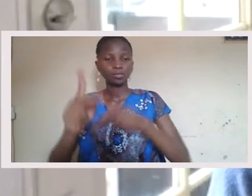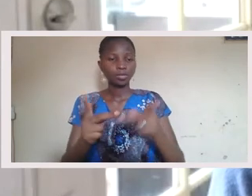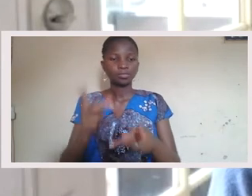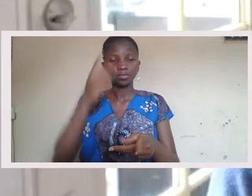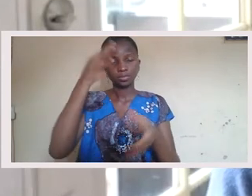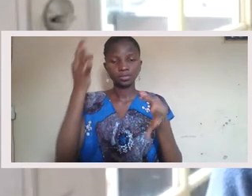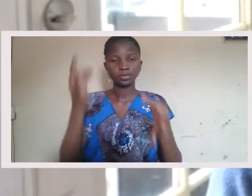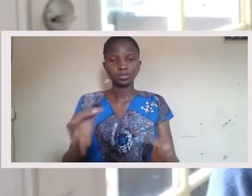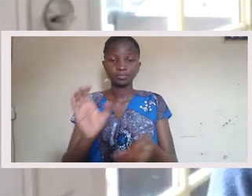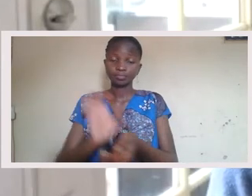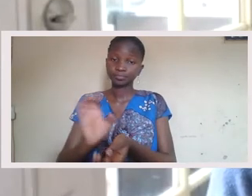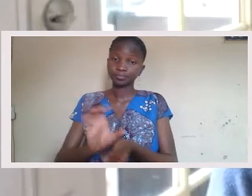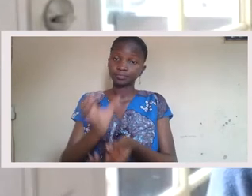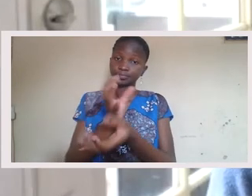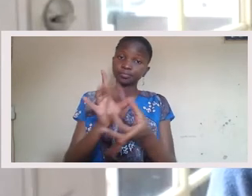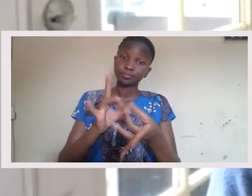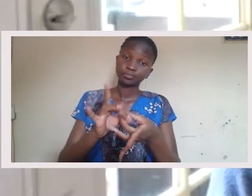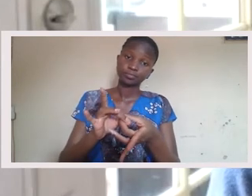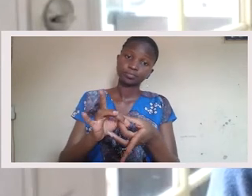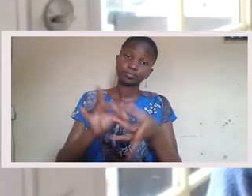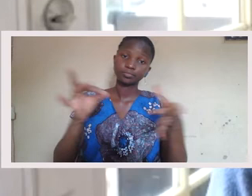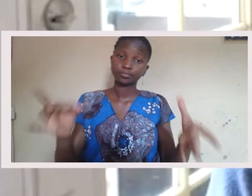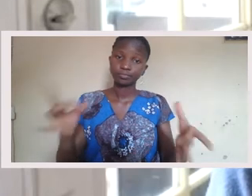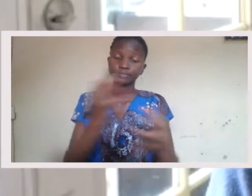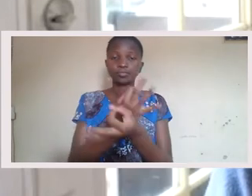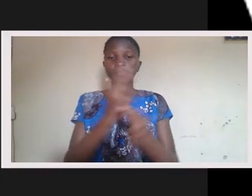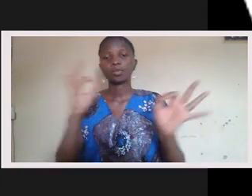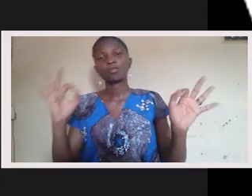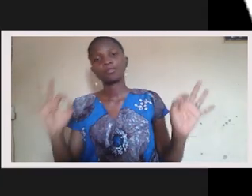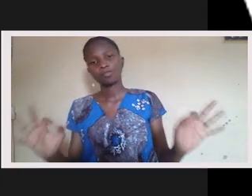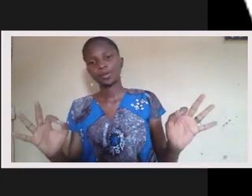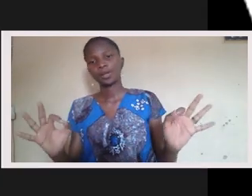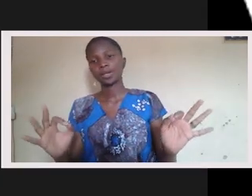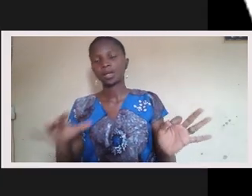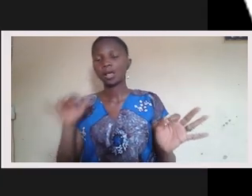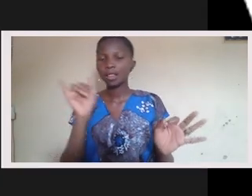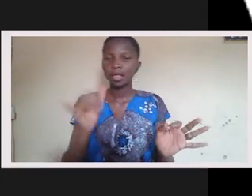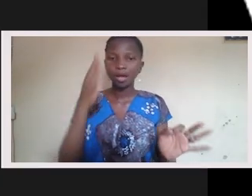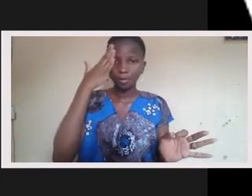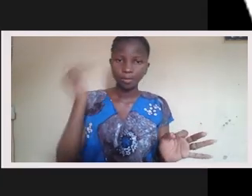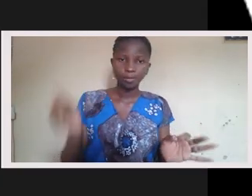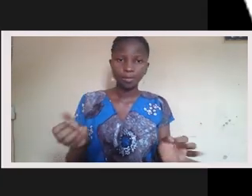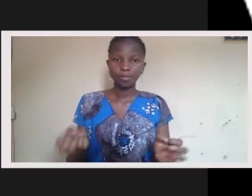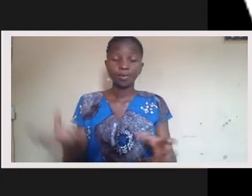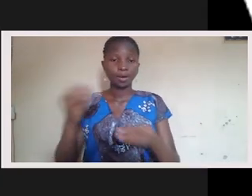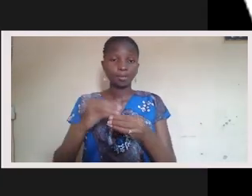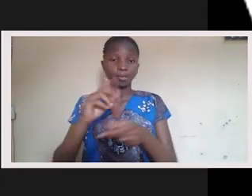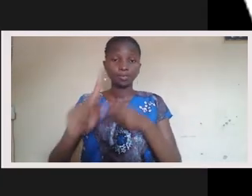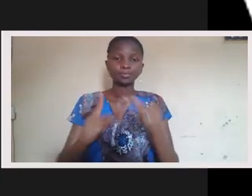seeing more of that on a collective scale. Yeah. And, you know, just having this conversation also